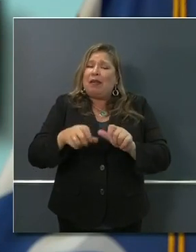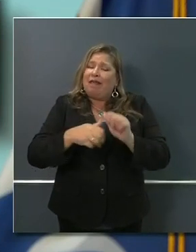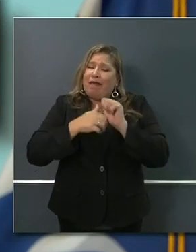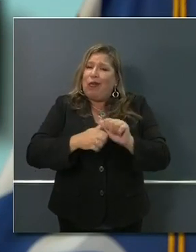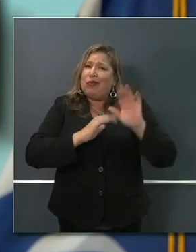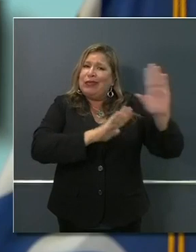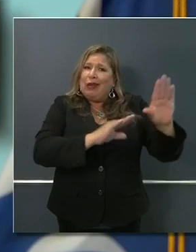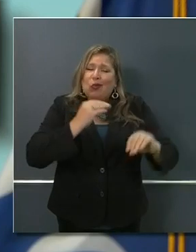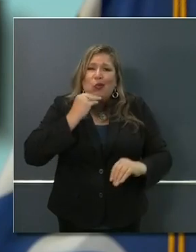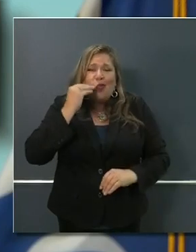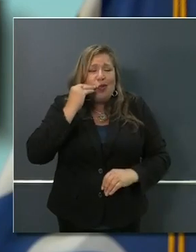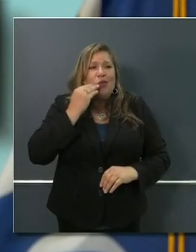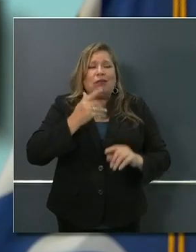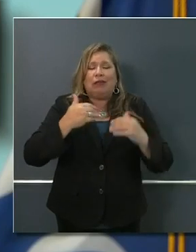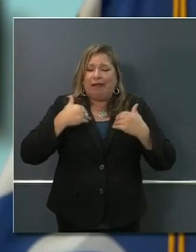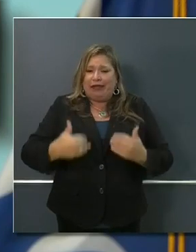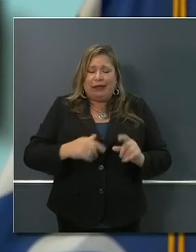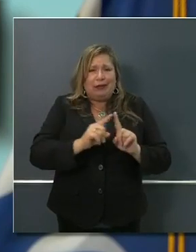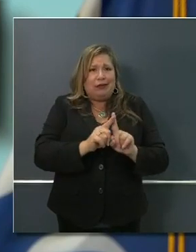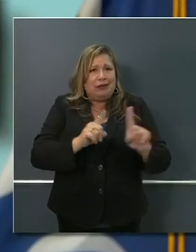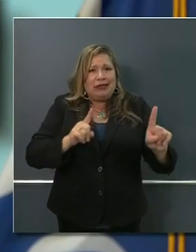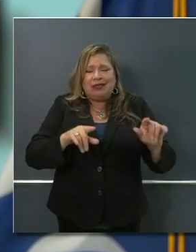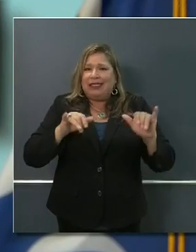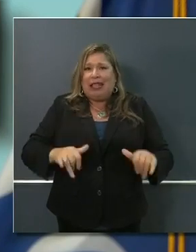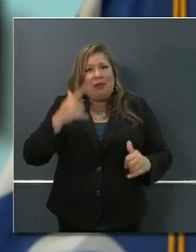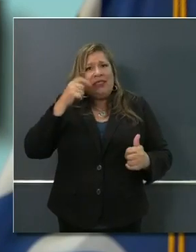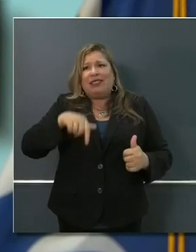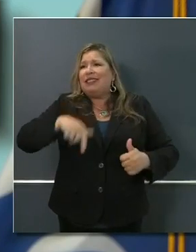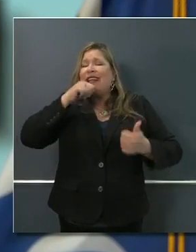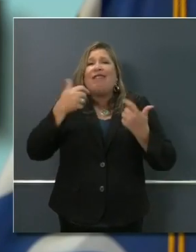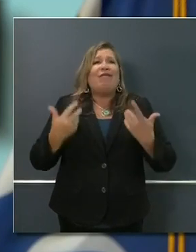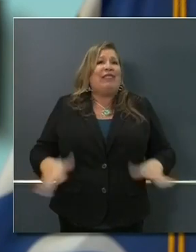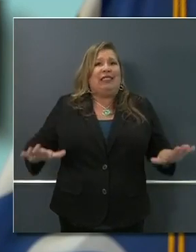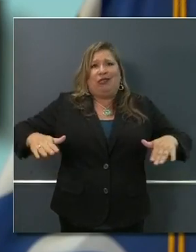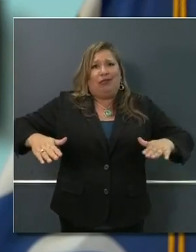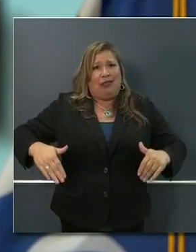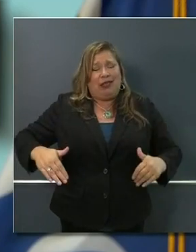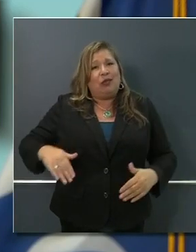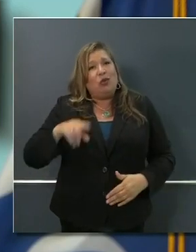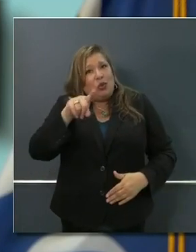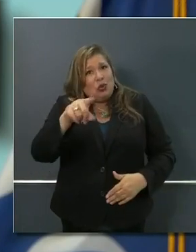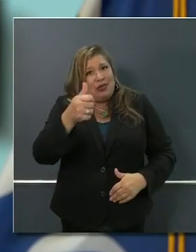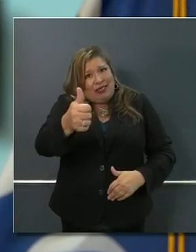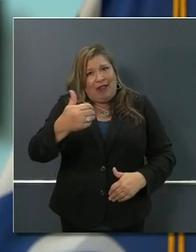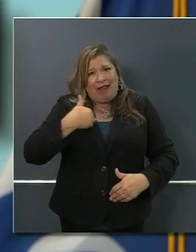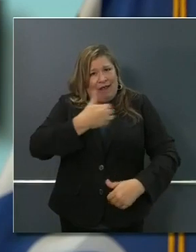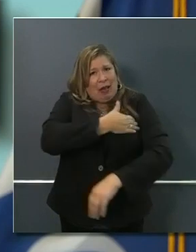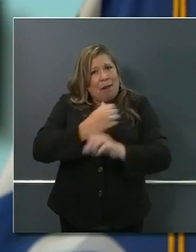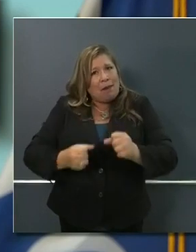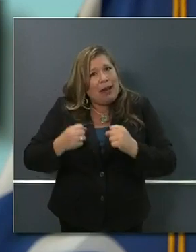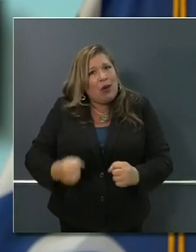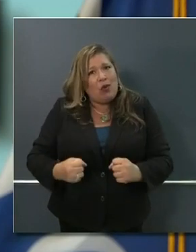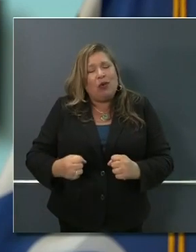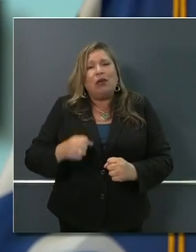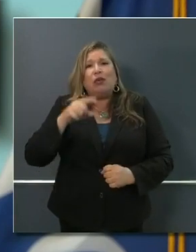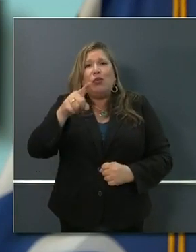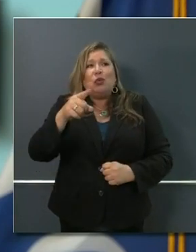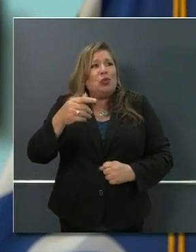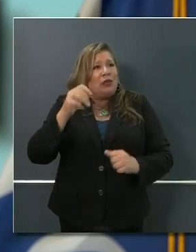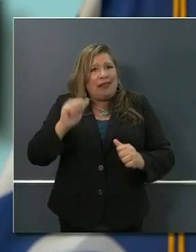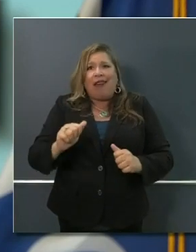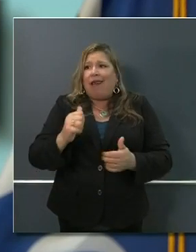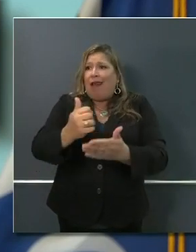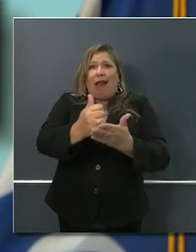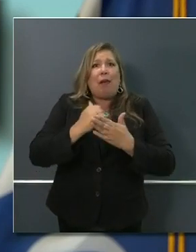of the importance and potency and power you have as an individual in terms of physically distancing from others